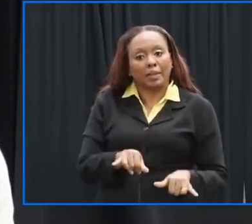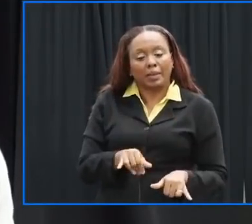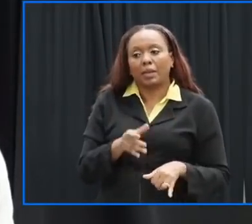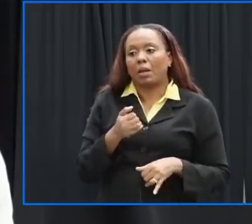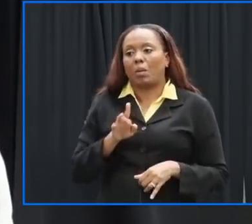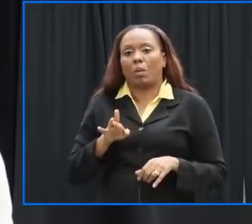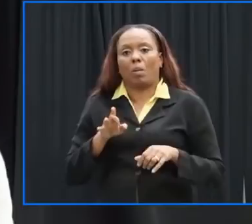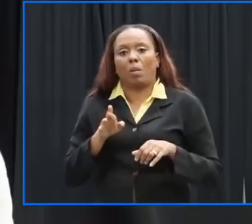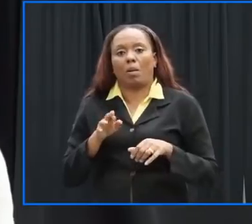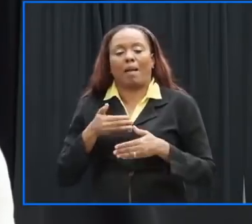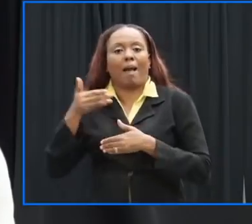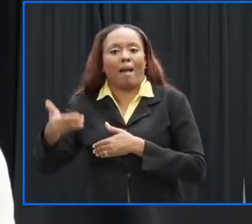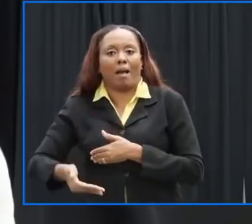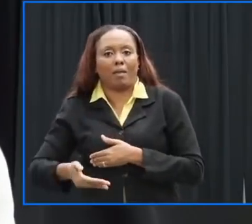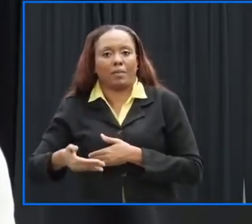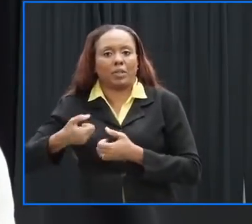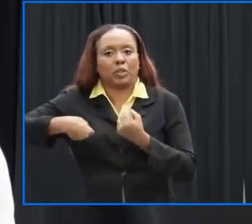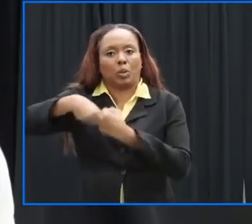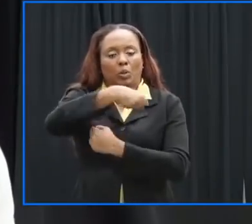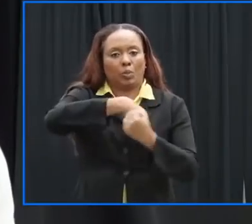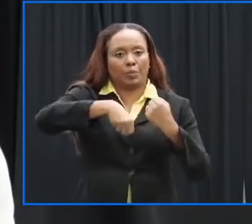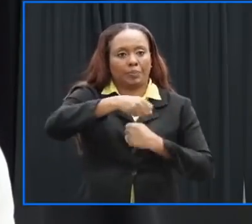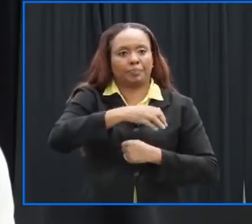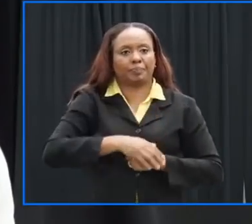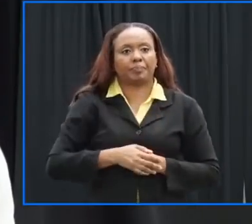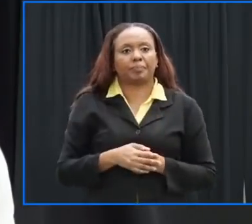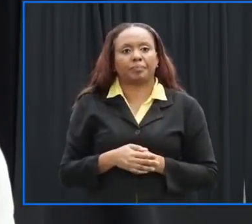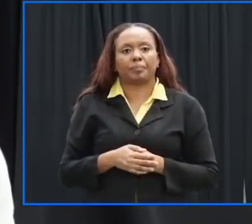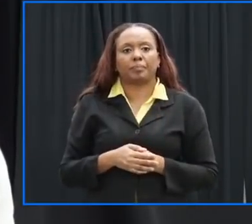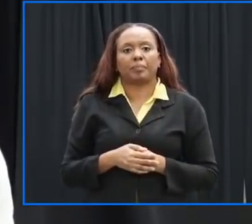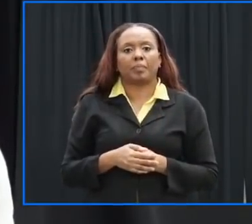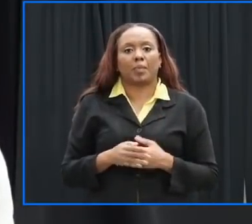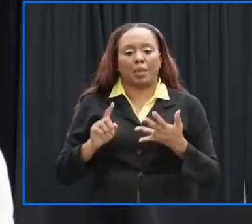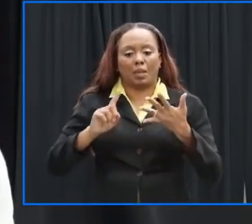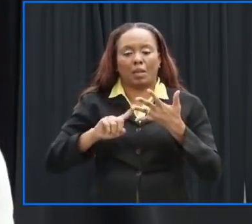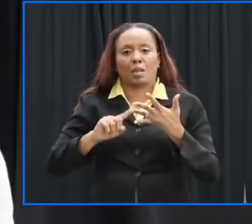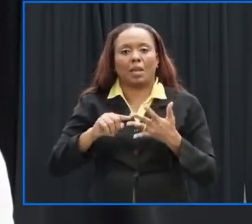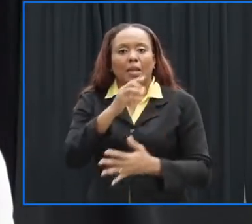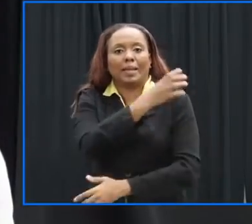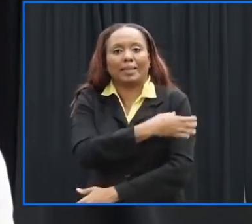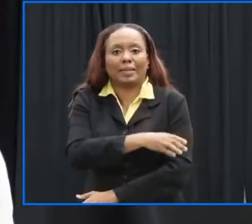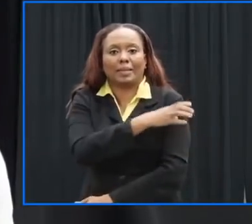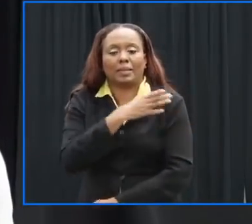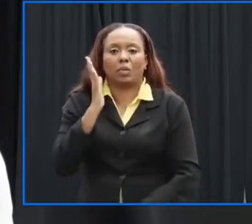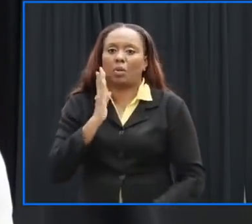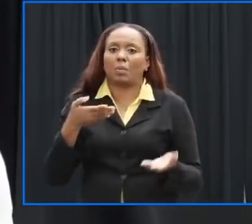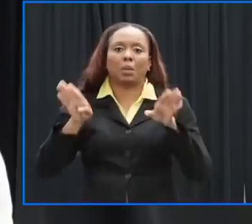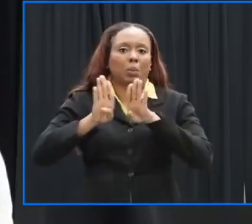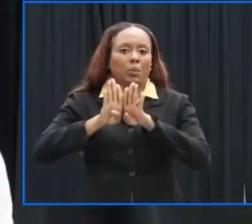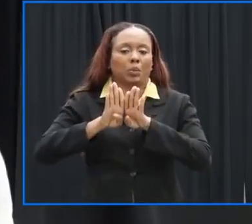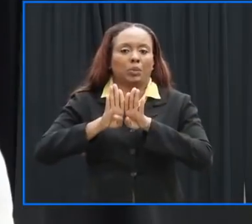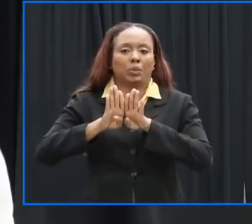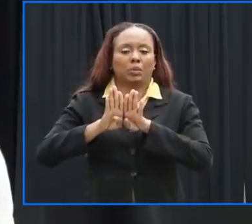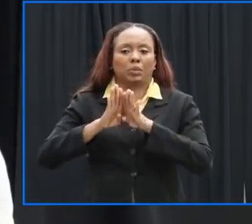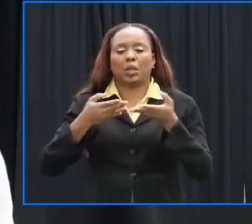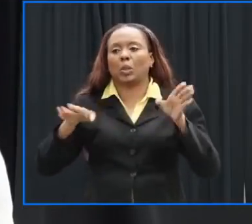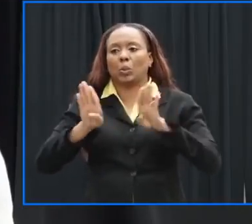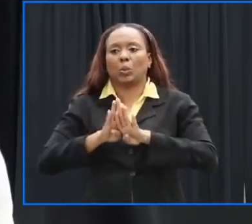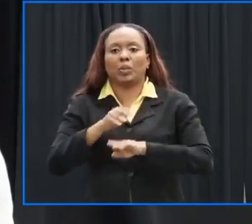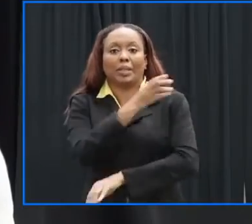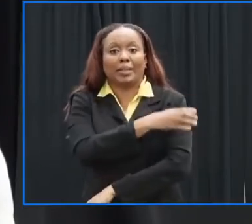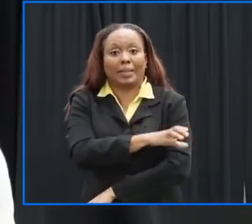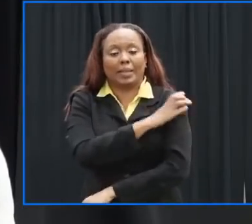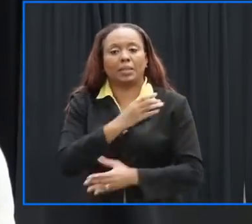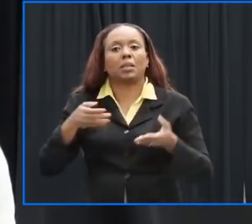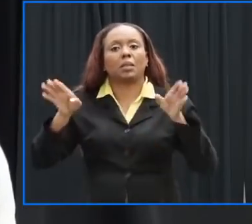after the storm with respect to our polyclinics they would be closed during the storm period please